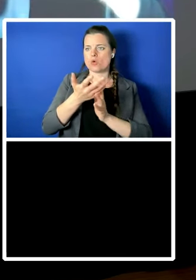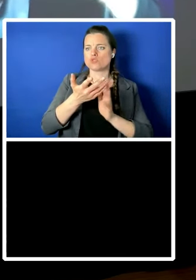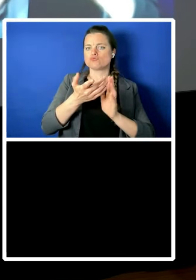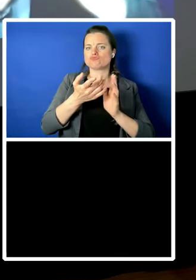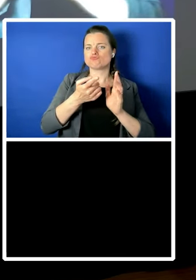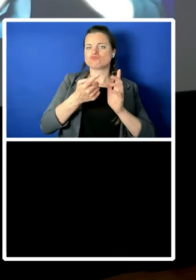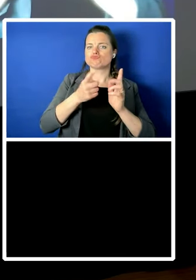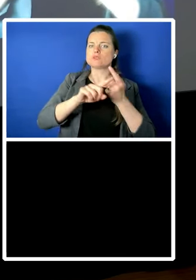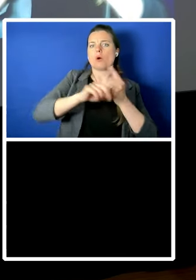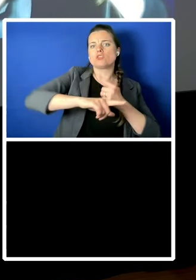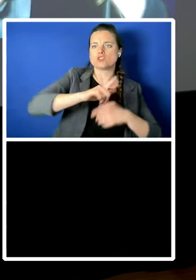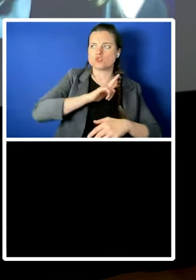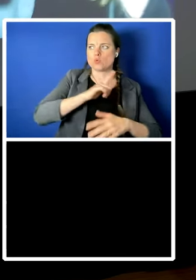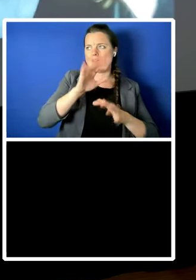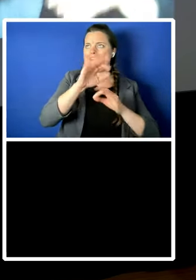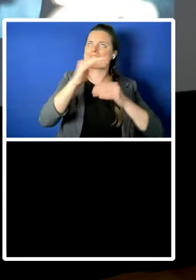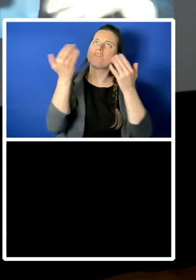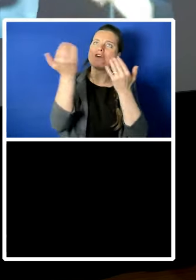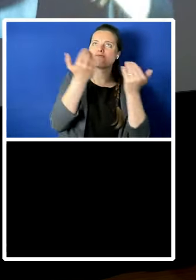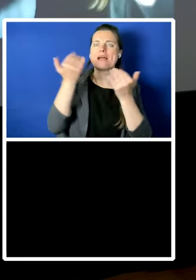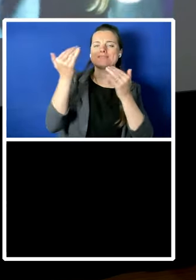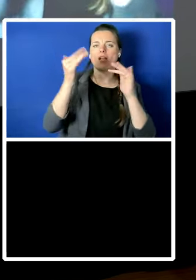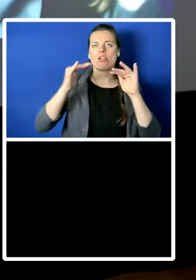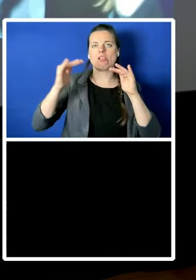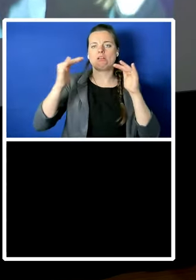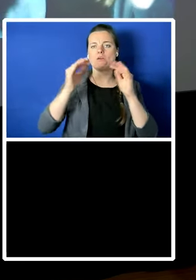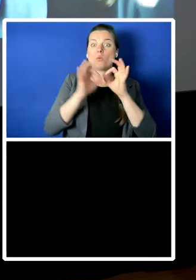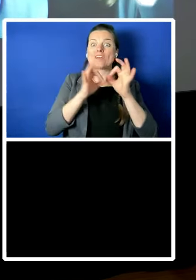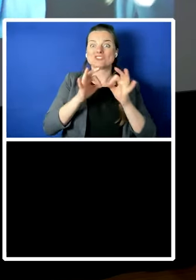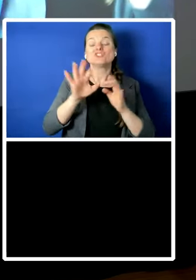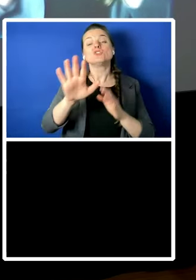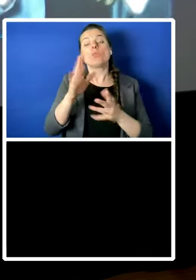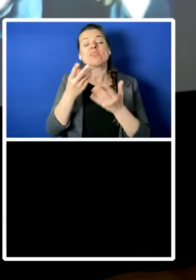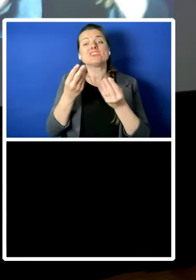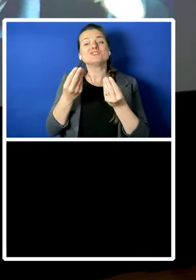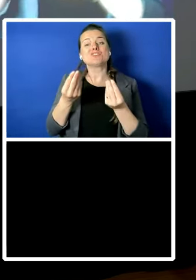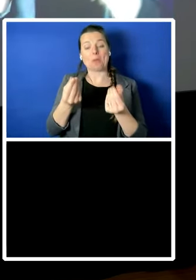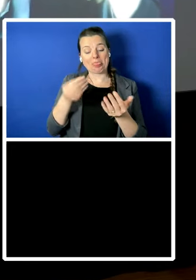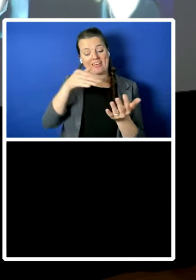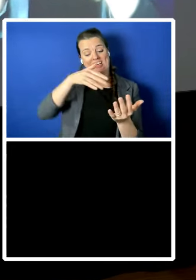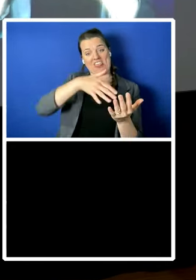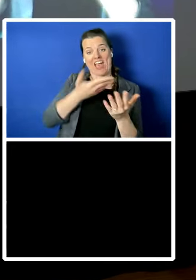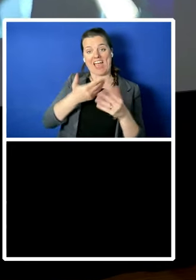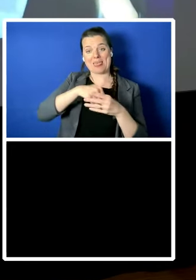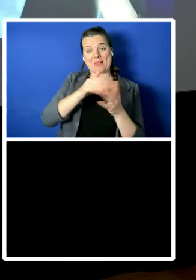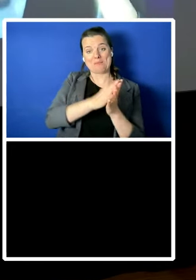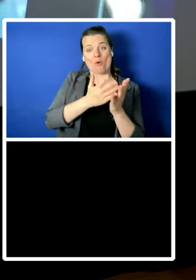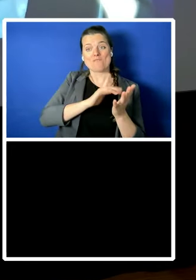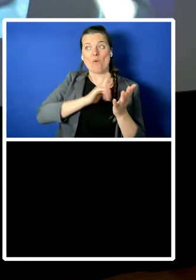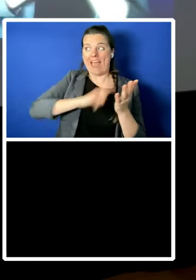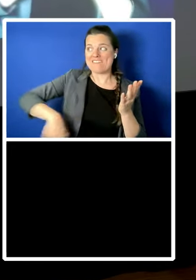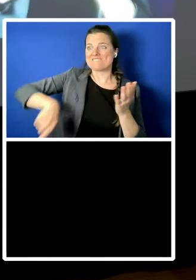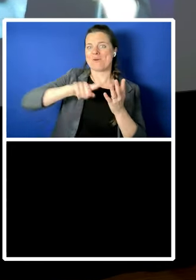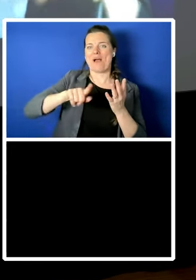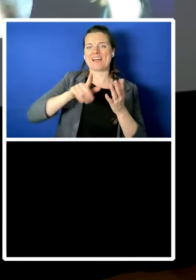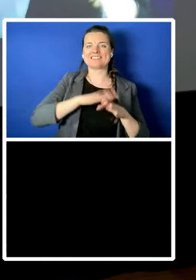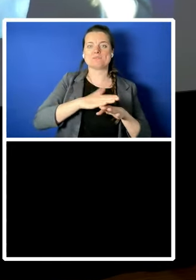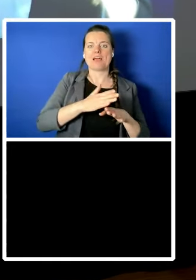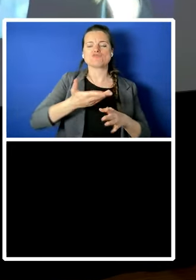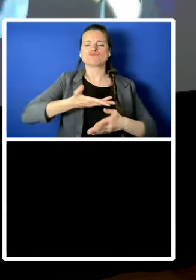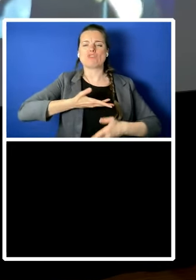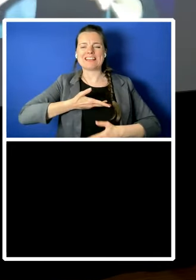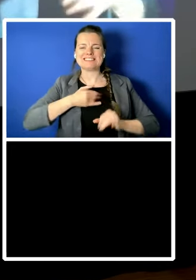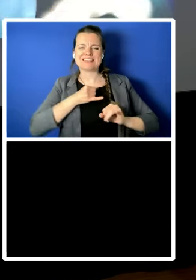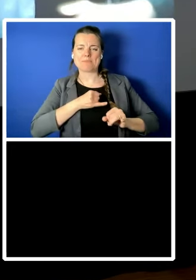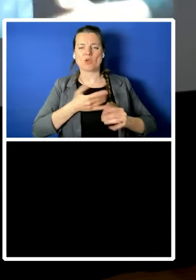think there's something there to be to be looked at for everybody whether they're a right skeptic or a climate skeptic or or whatever and on the on the